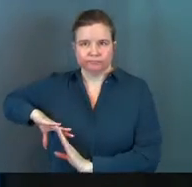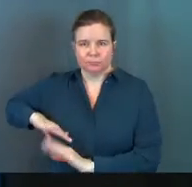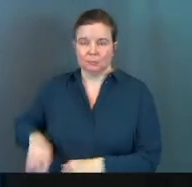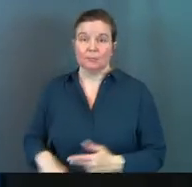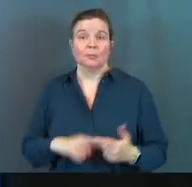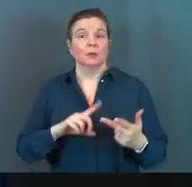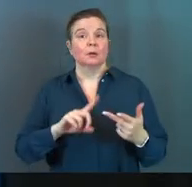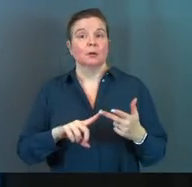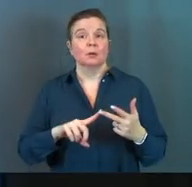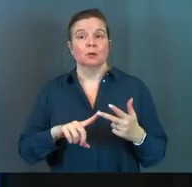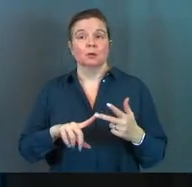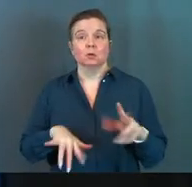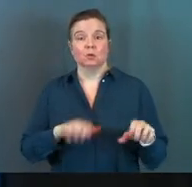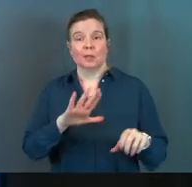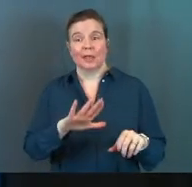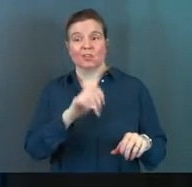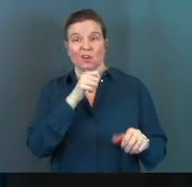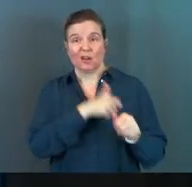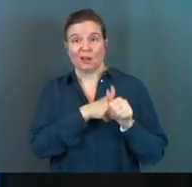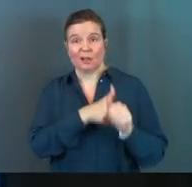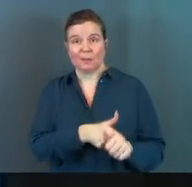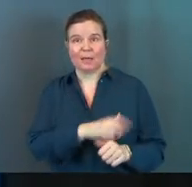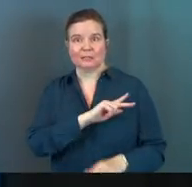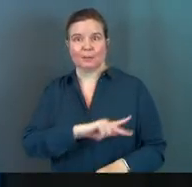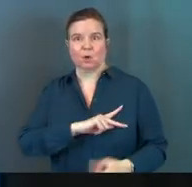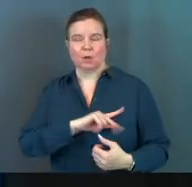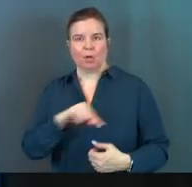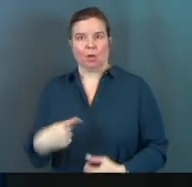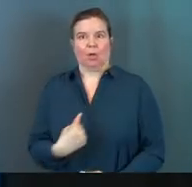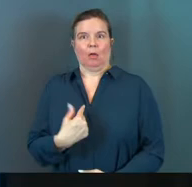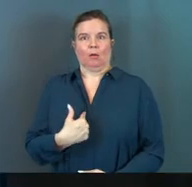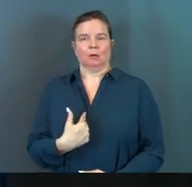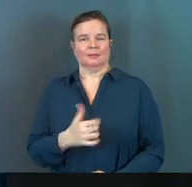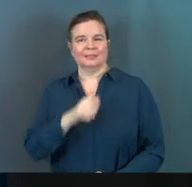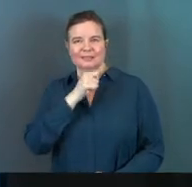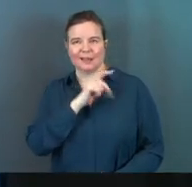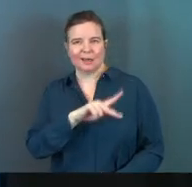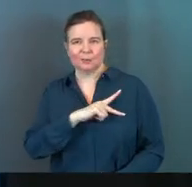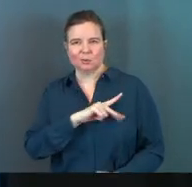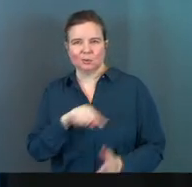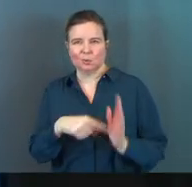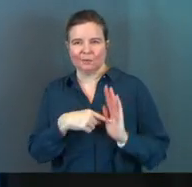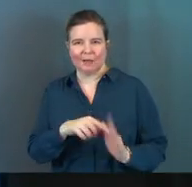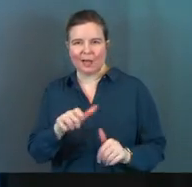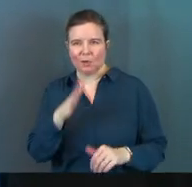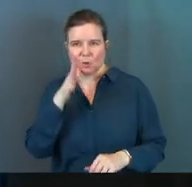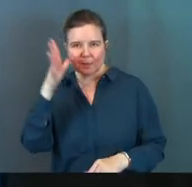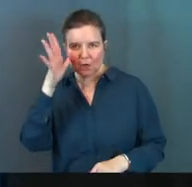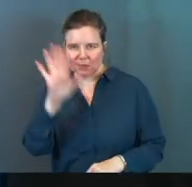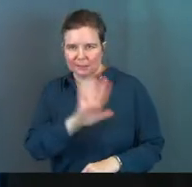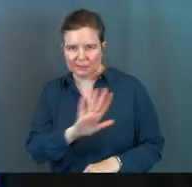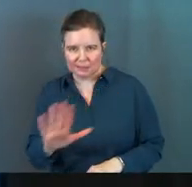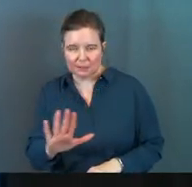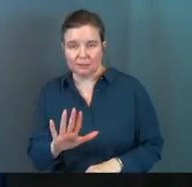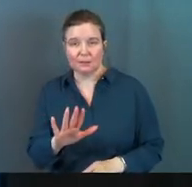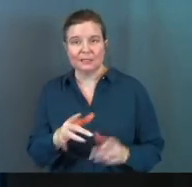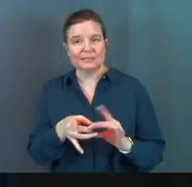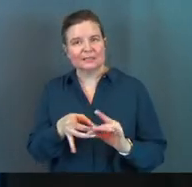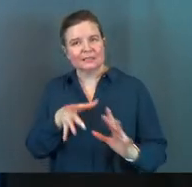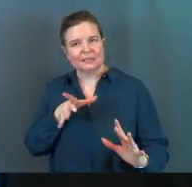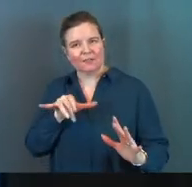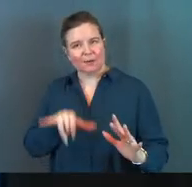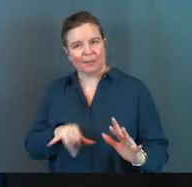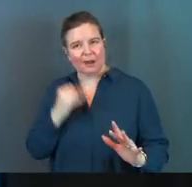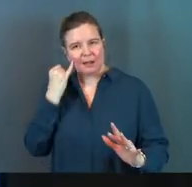Do not take their noncompliance personally. It's not a personal reflection of how you're parenting. Detach